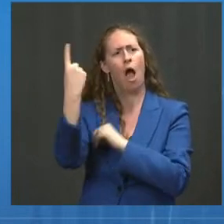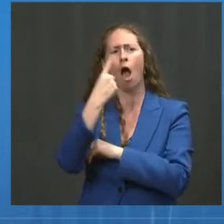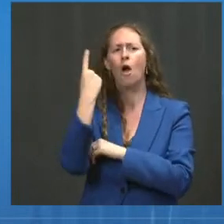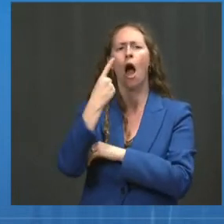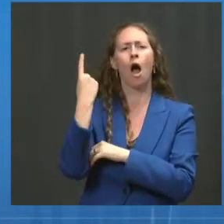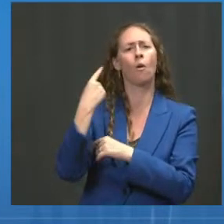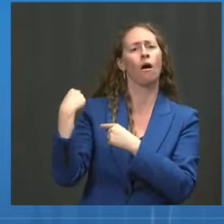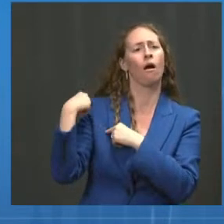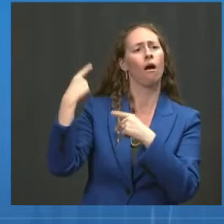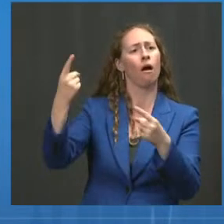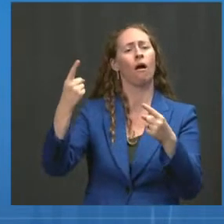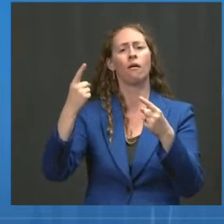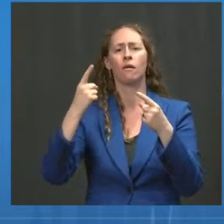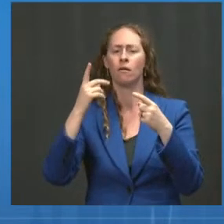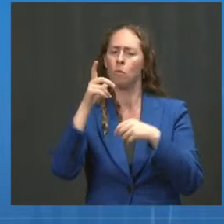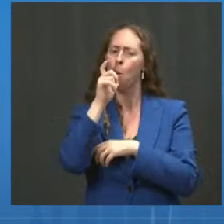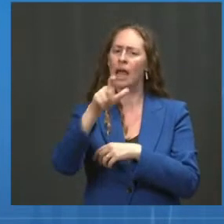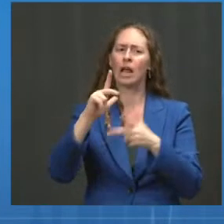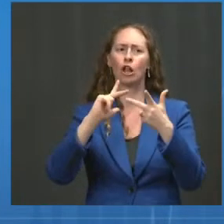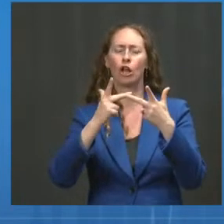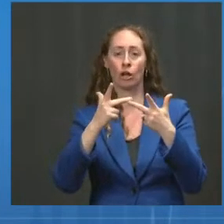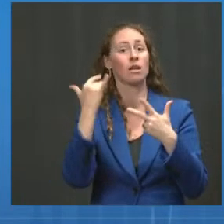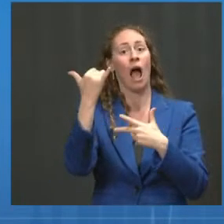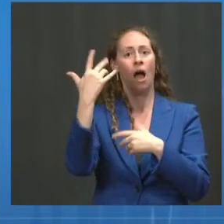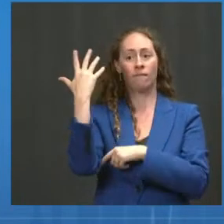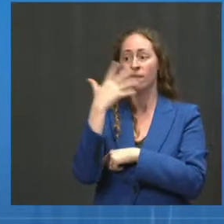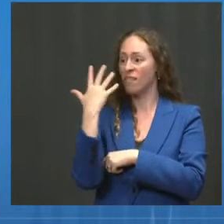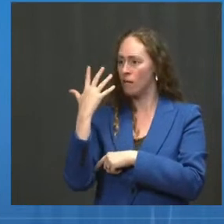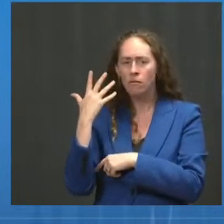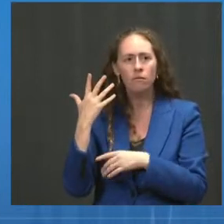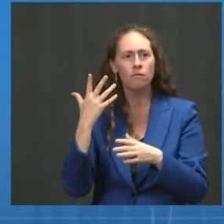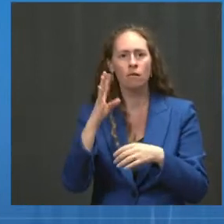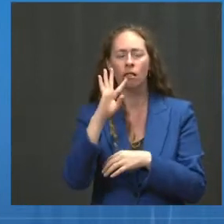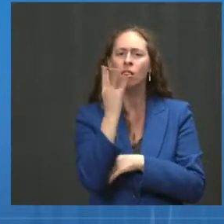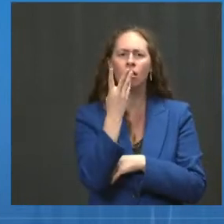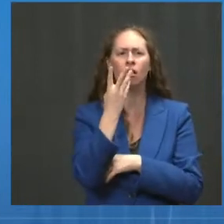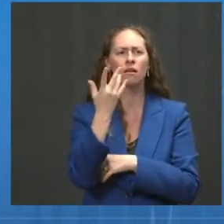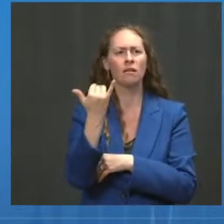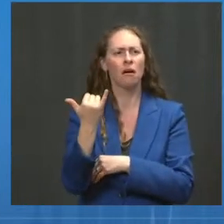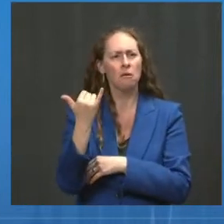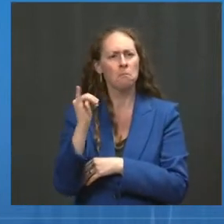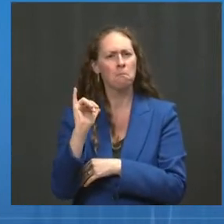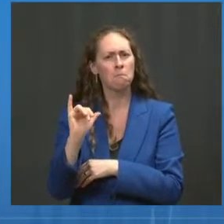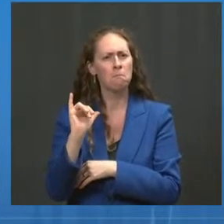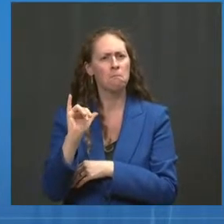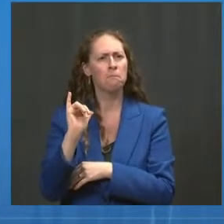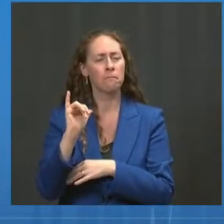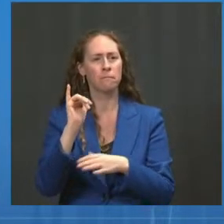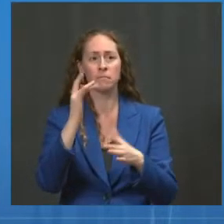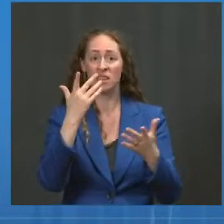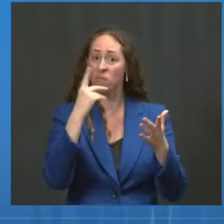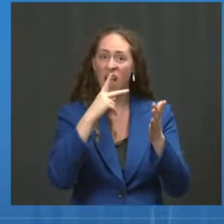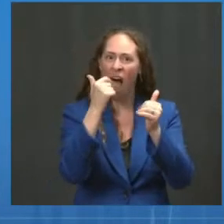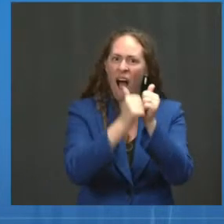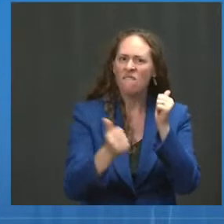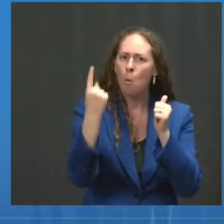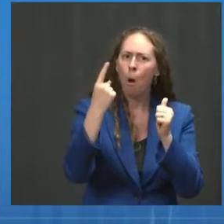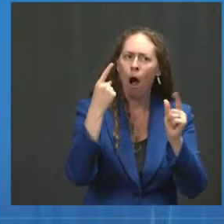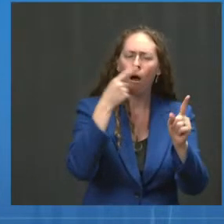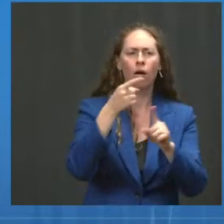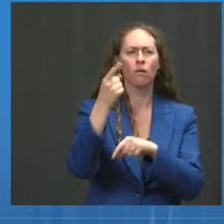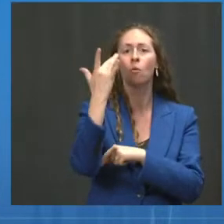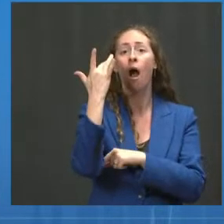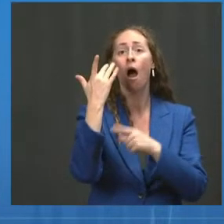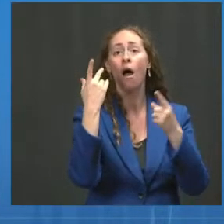now five days later not only are they being announced, they're being announced for everyone. Is it the Israeli data in particular that